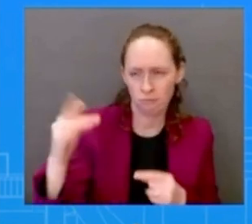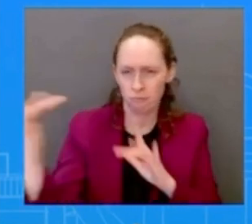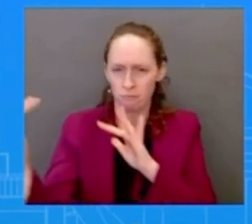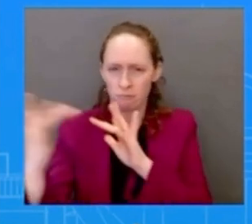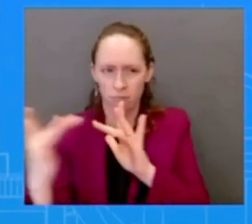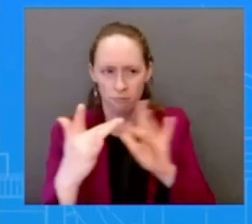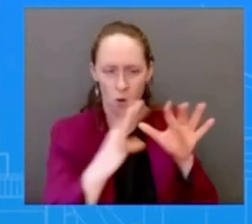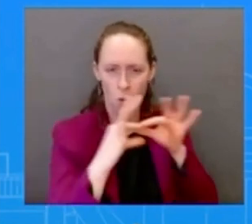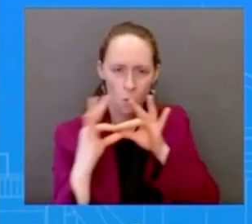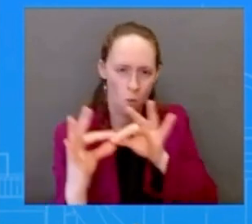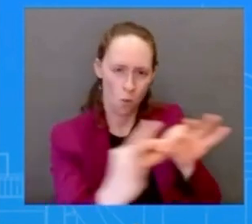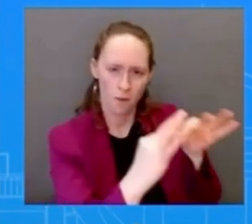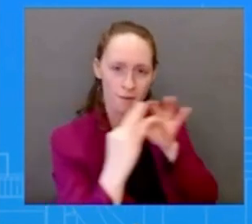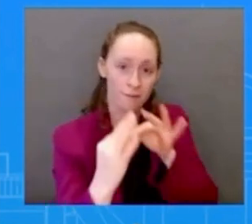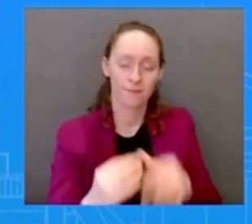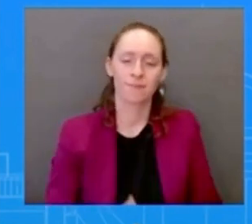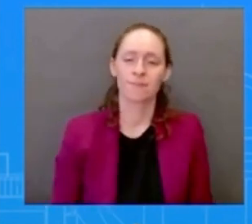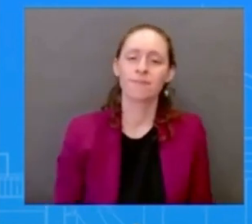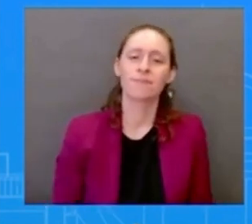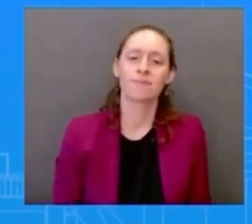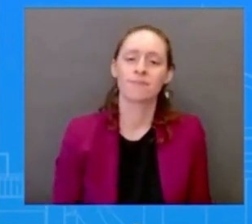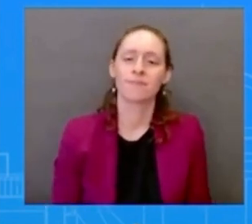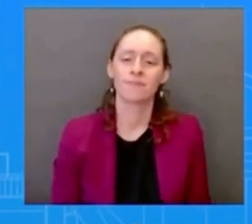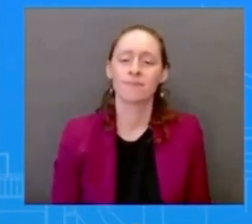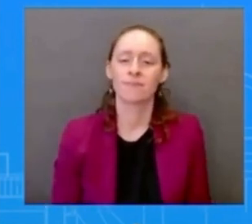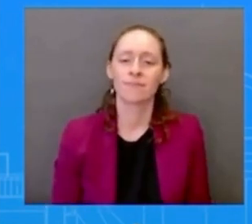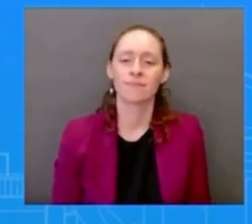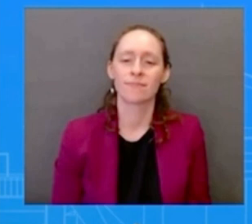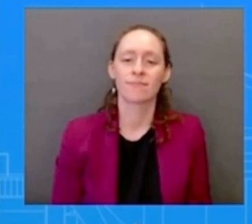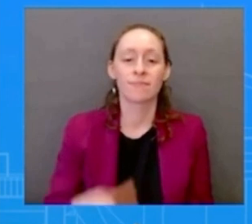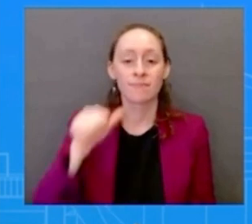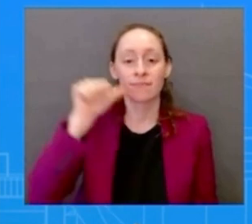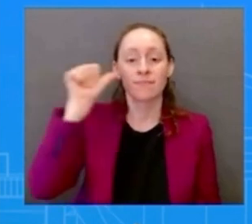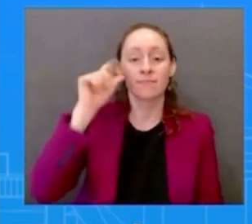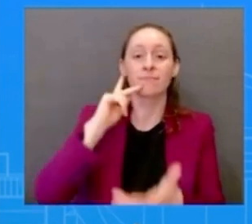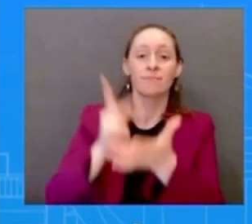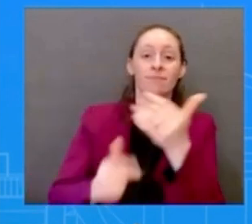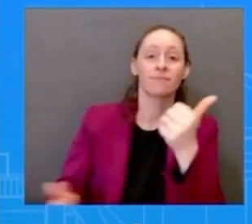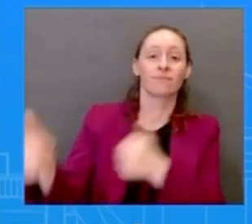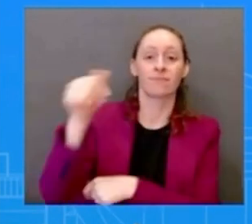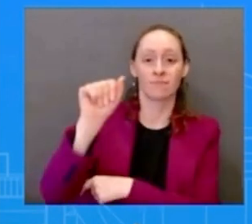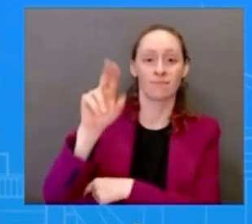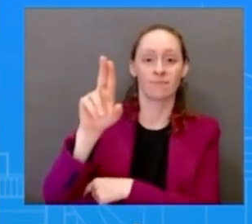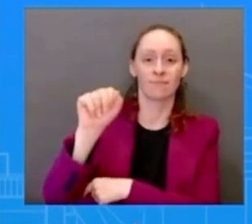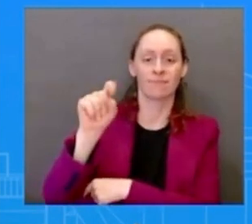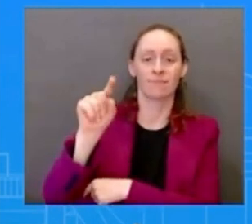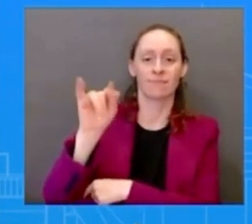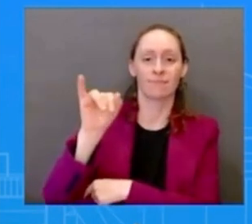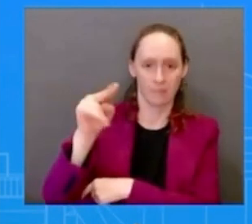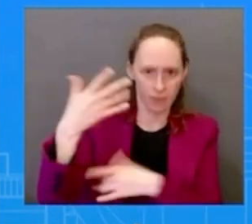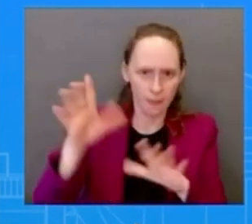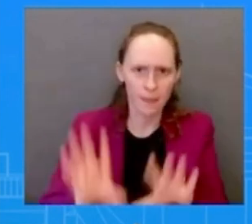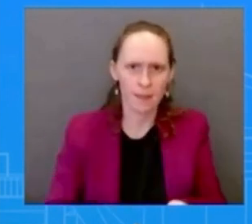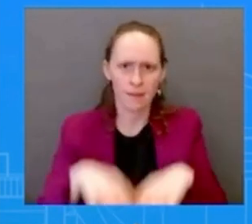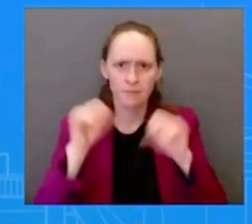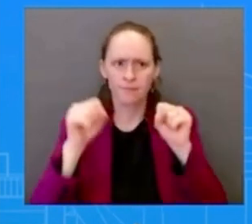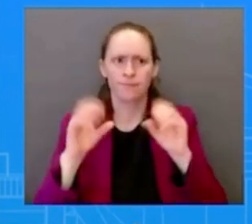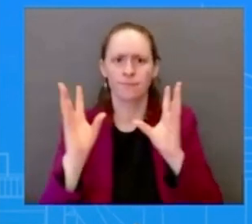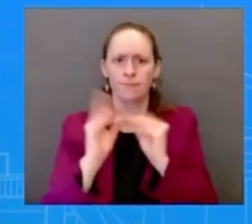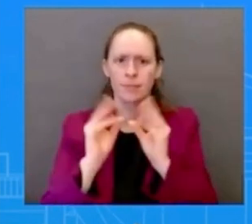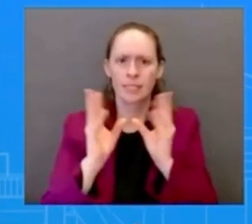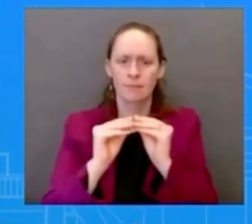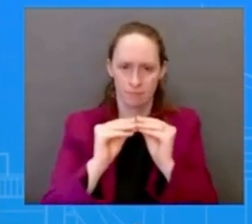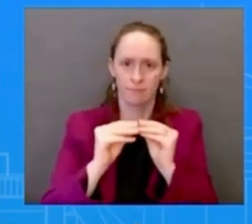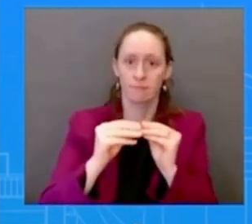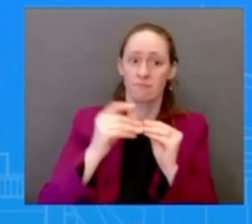yesterday secretary austin as you probably know the 10th hosted the 10th ukraine defense contact group in which